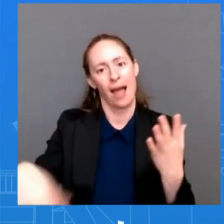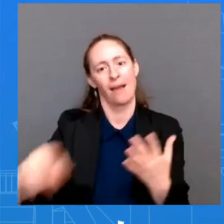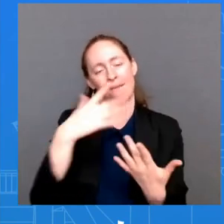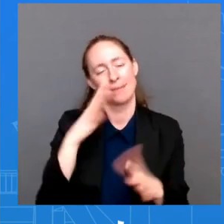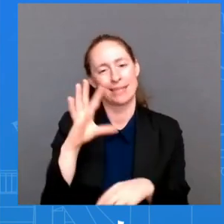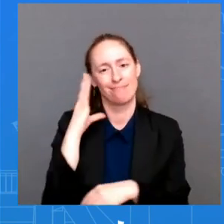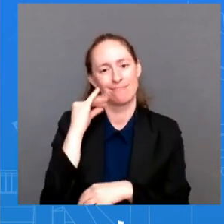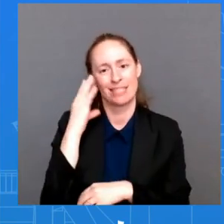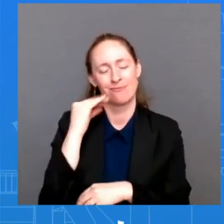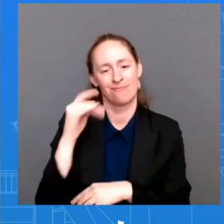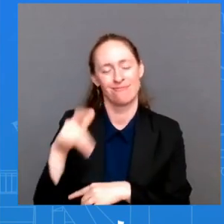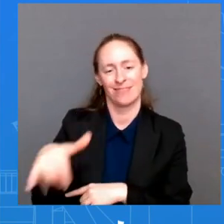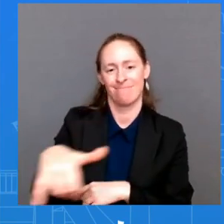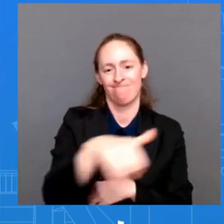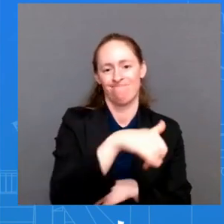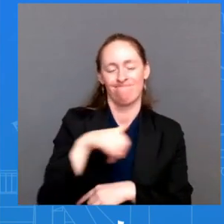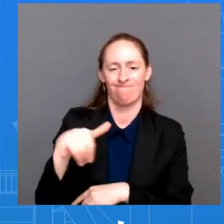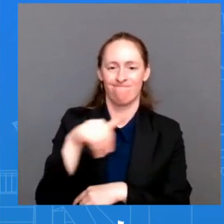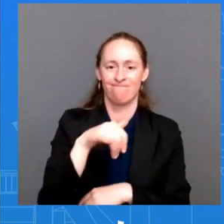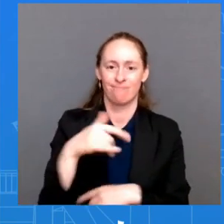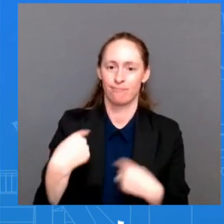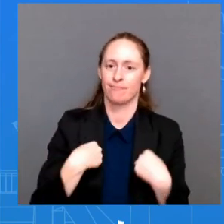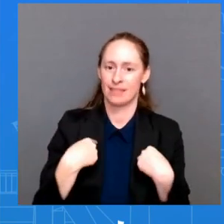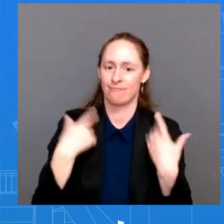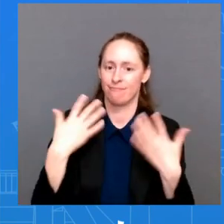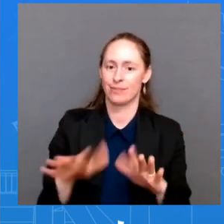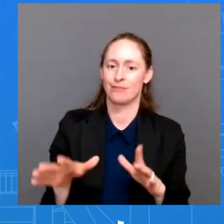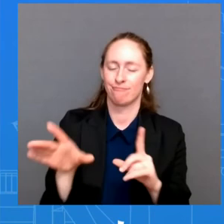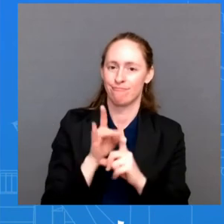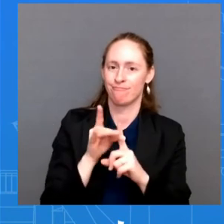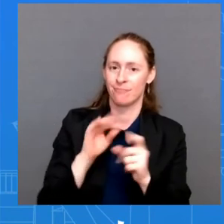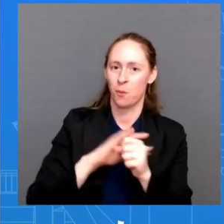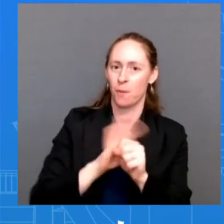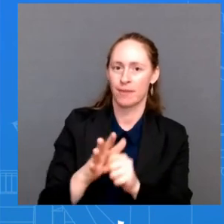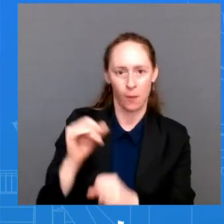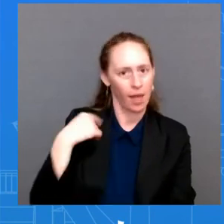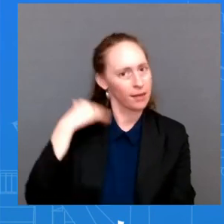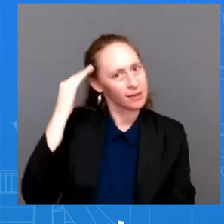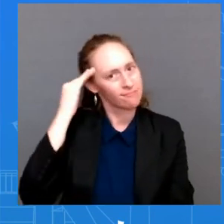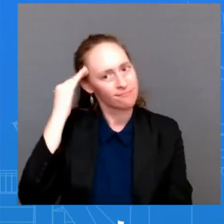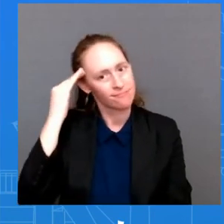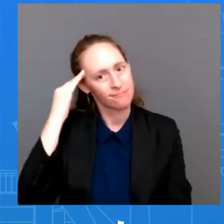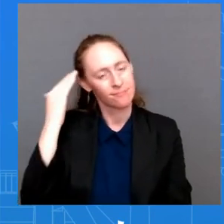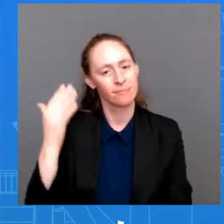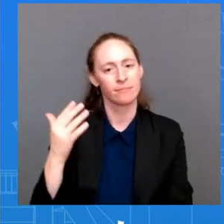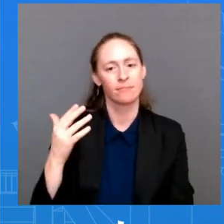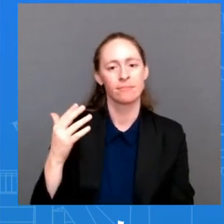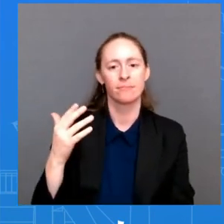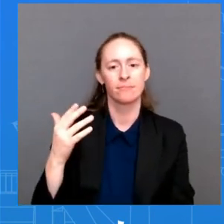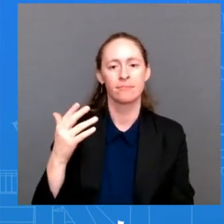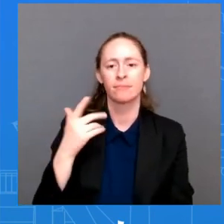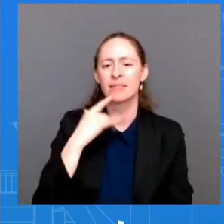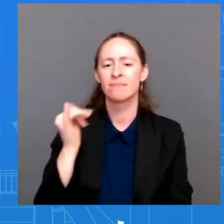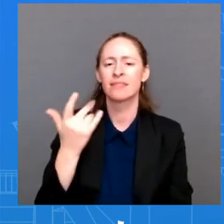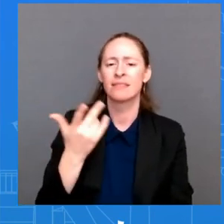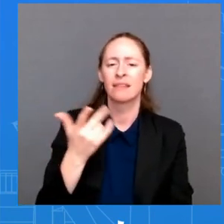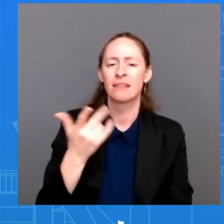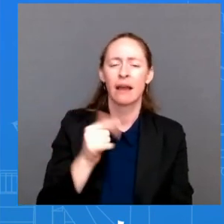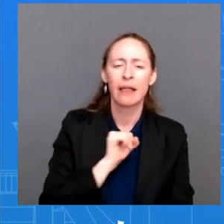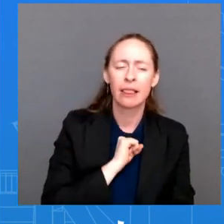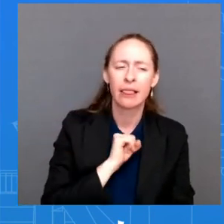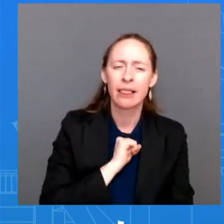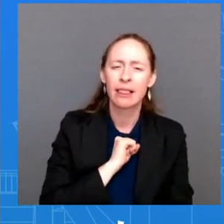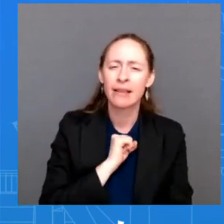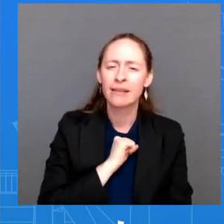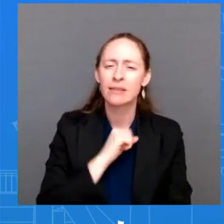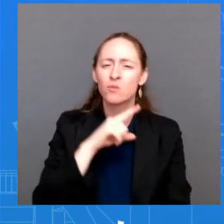speak for myself uh and there are some you know you still have a dry cough uh you still have you know little sniffles that that last